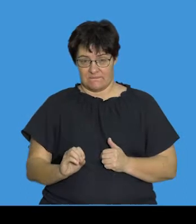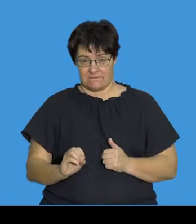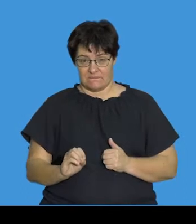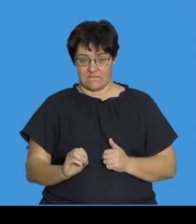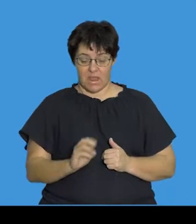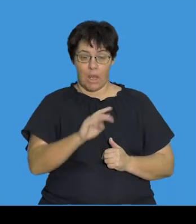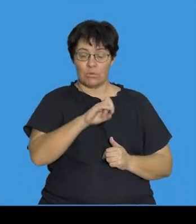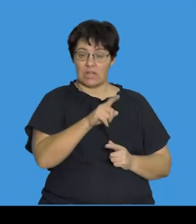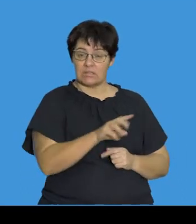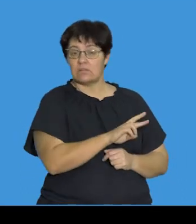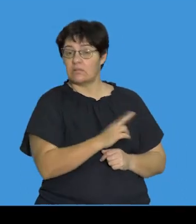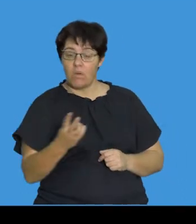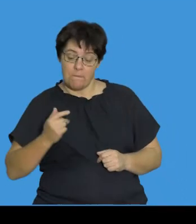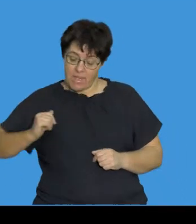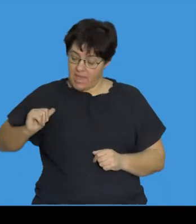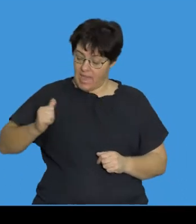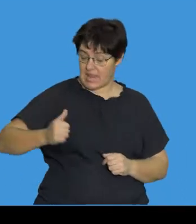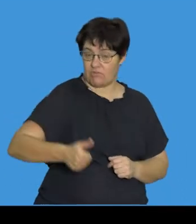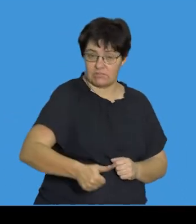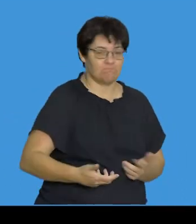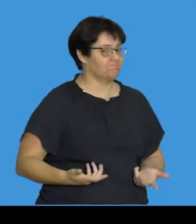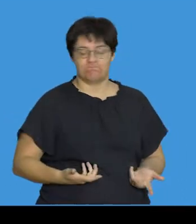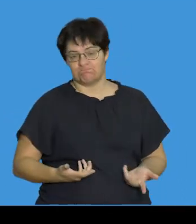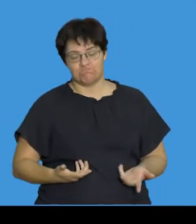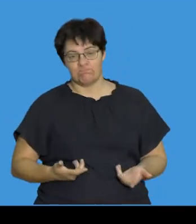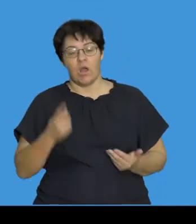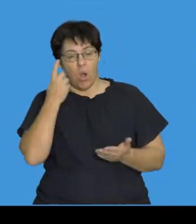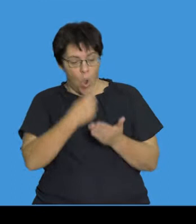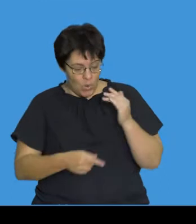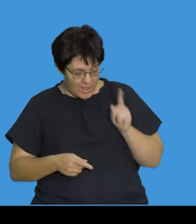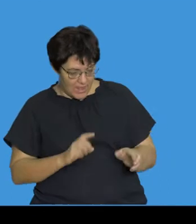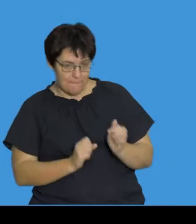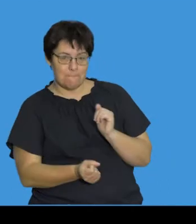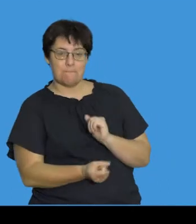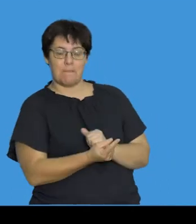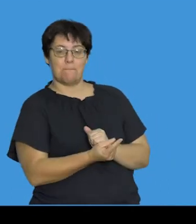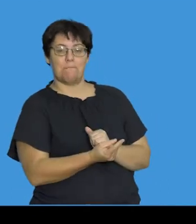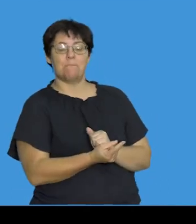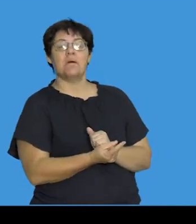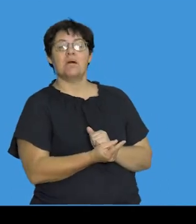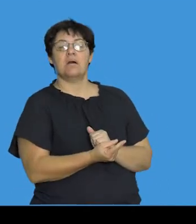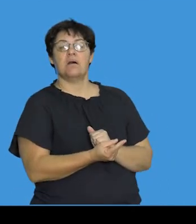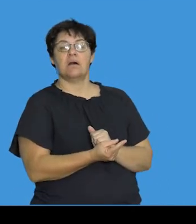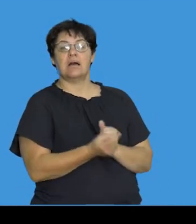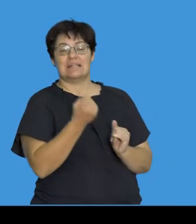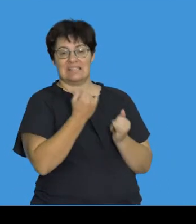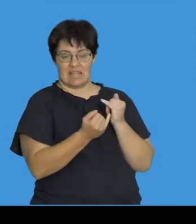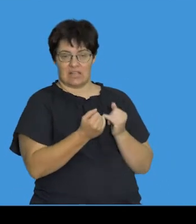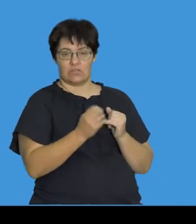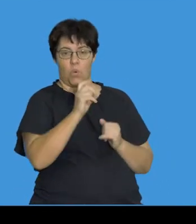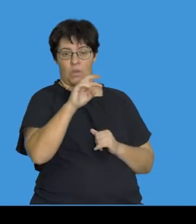all mutations are inherited. Only those that occur in the sex organs during